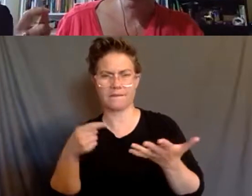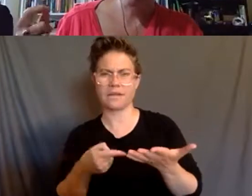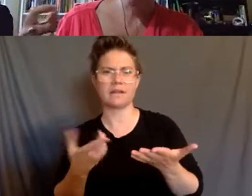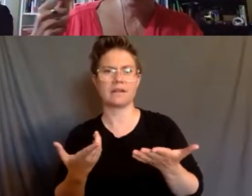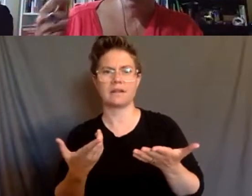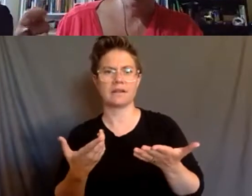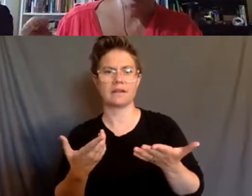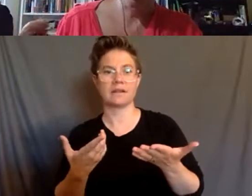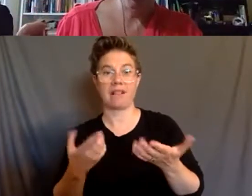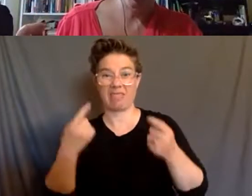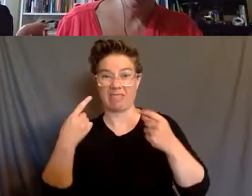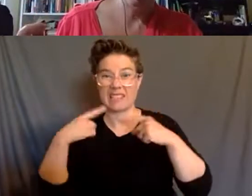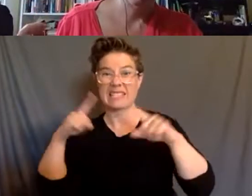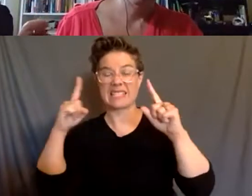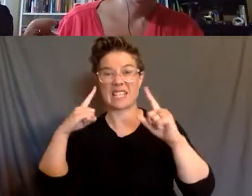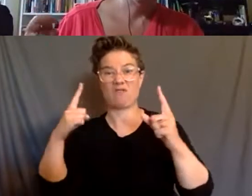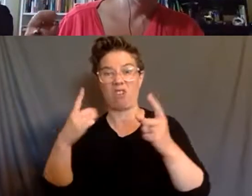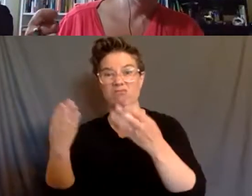successful facility closure.